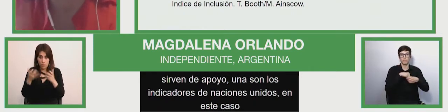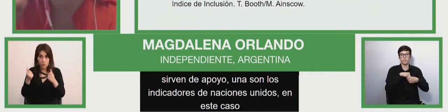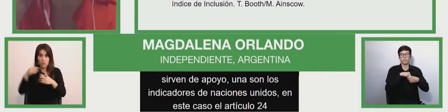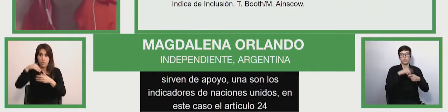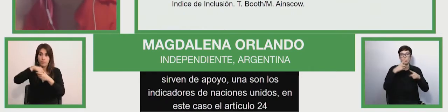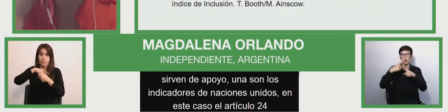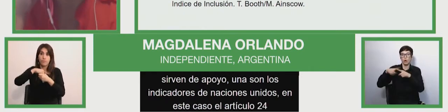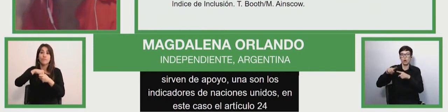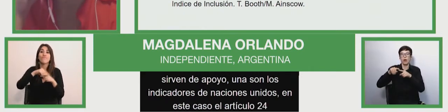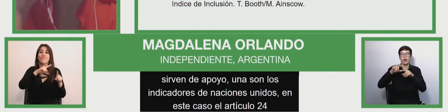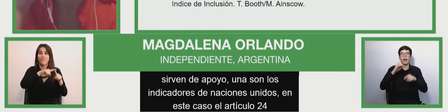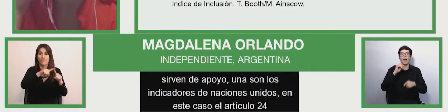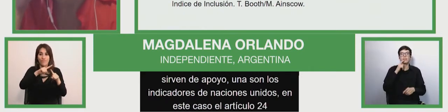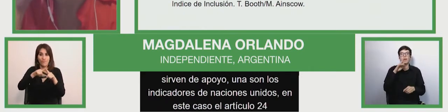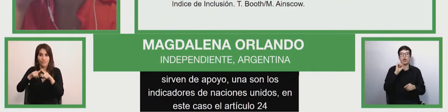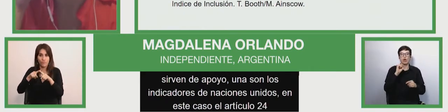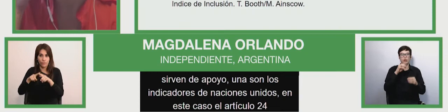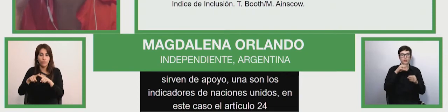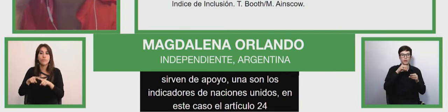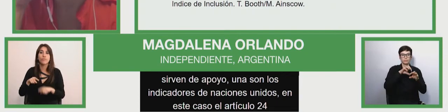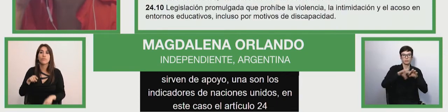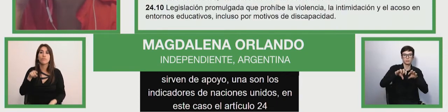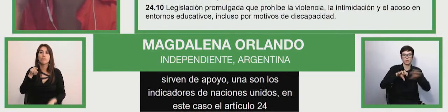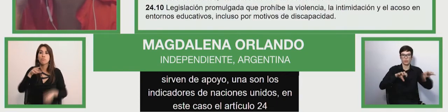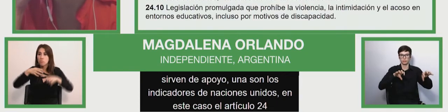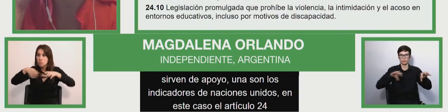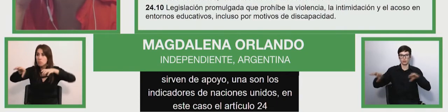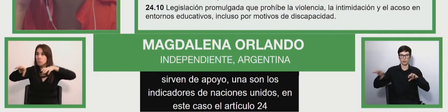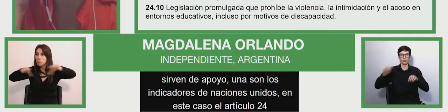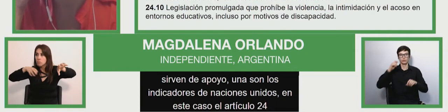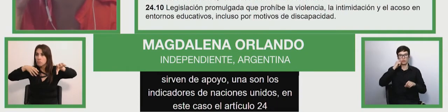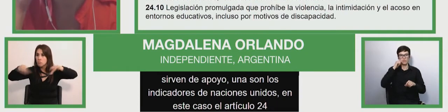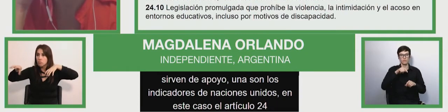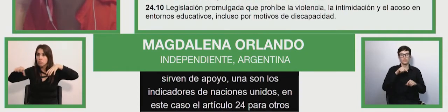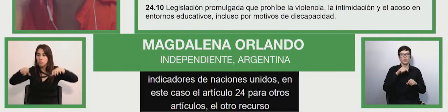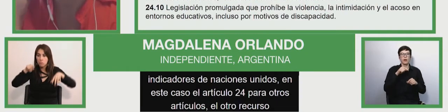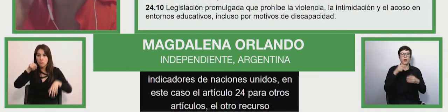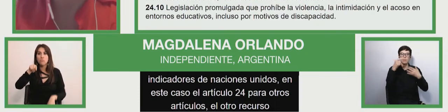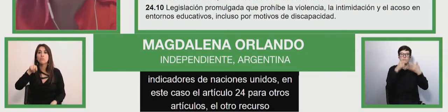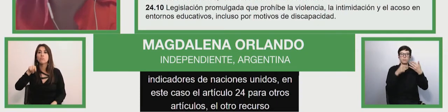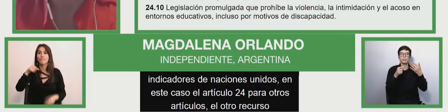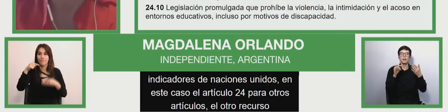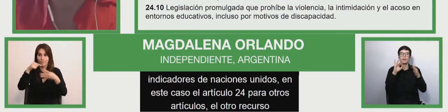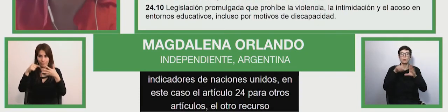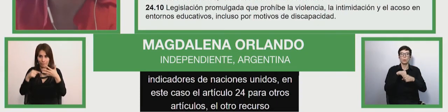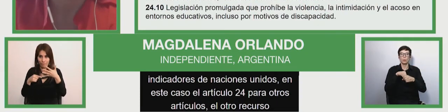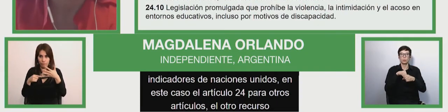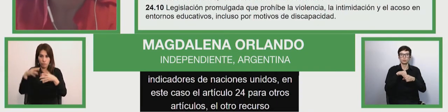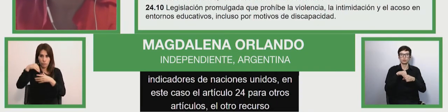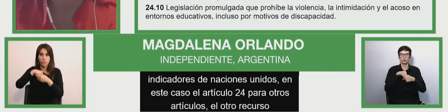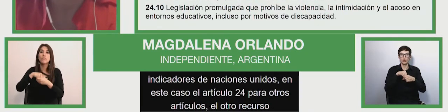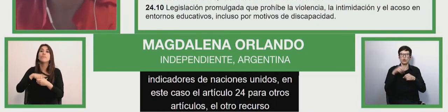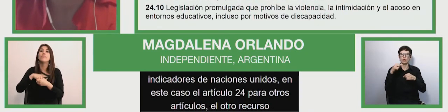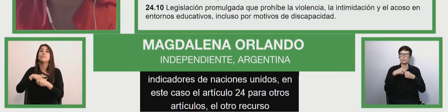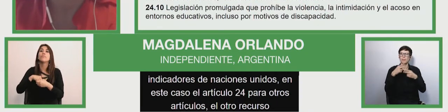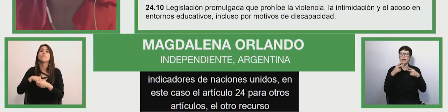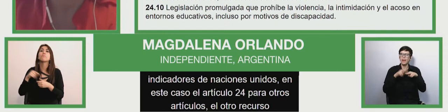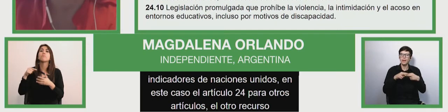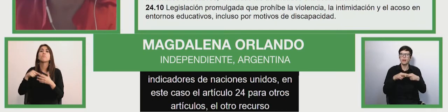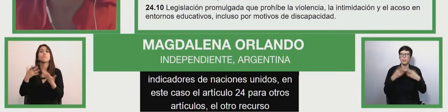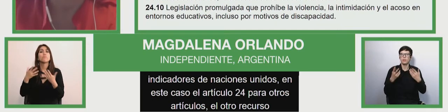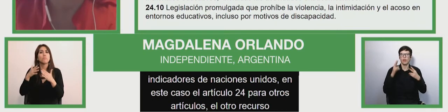other articles and the other resource is the inclusion in this as developed by tony wood and melanie scope which are research tools